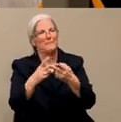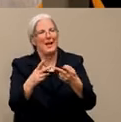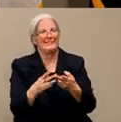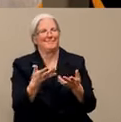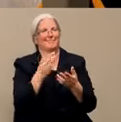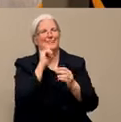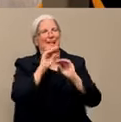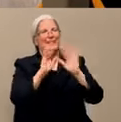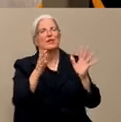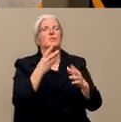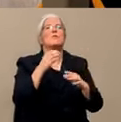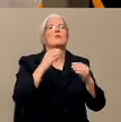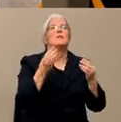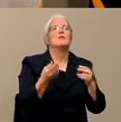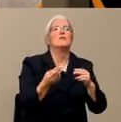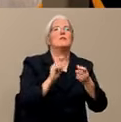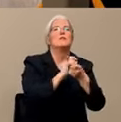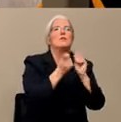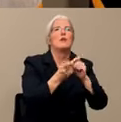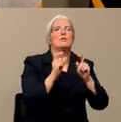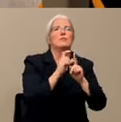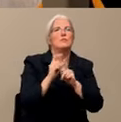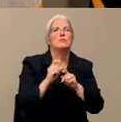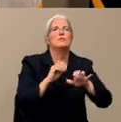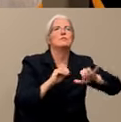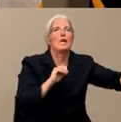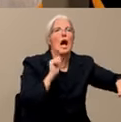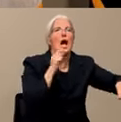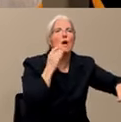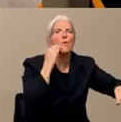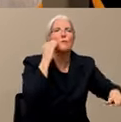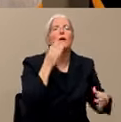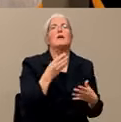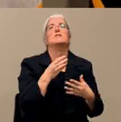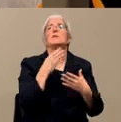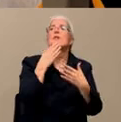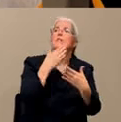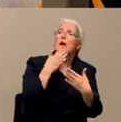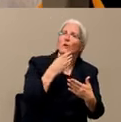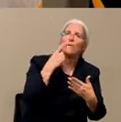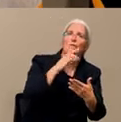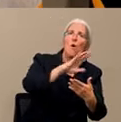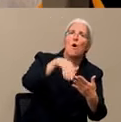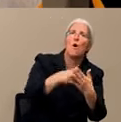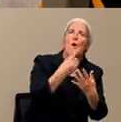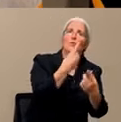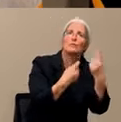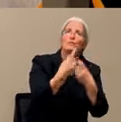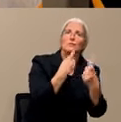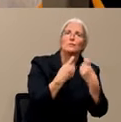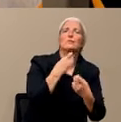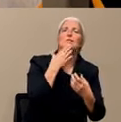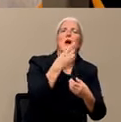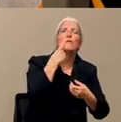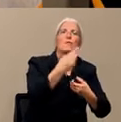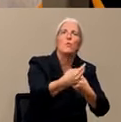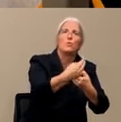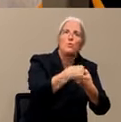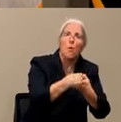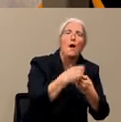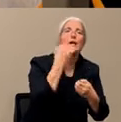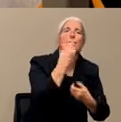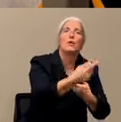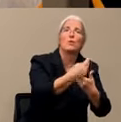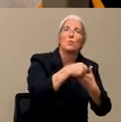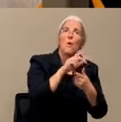tonight, first of all, thank you again for tuning in. These are great questions coming in. I want to remind you, if you've joined a little bit late, there are a number of questions that are